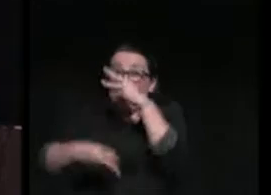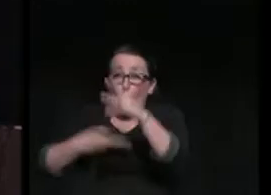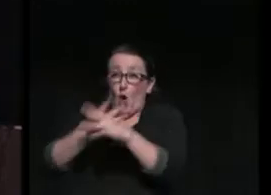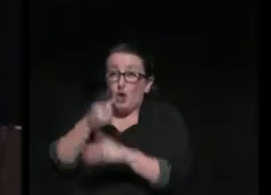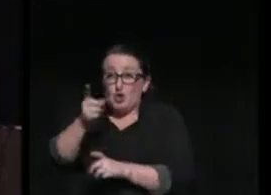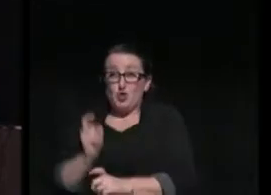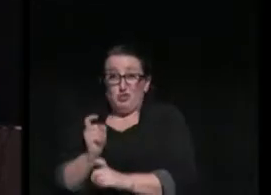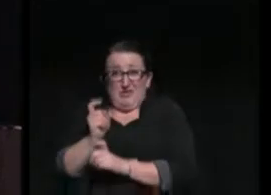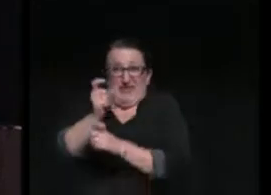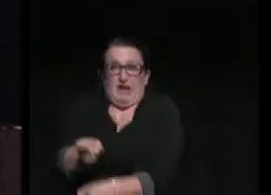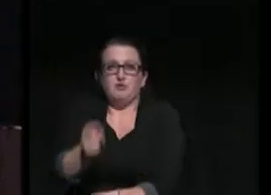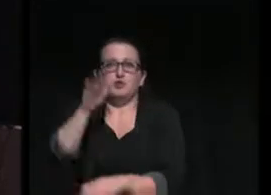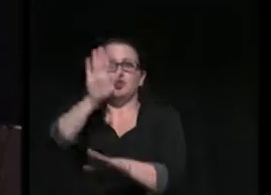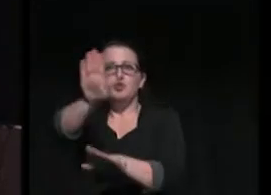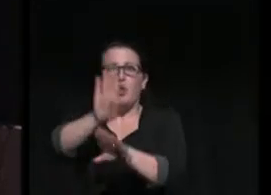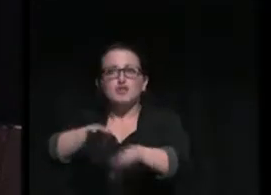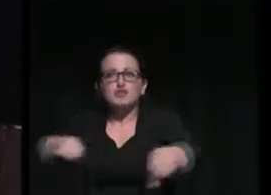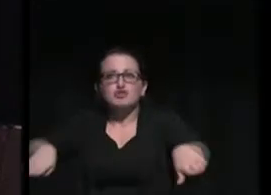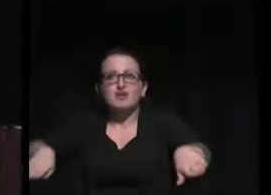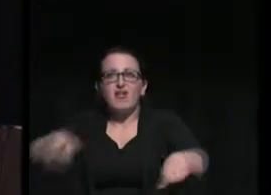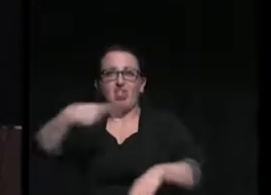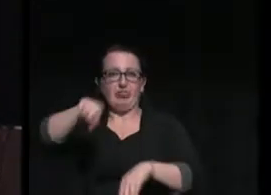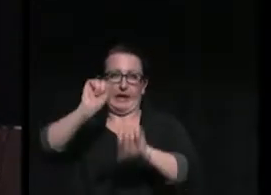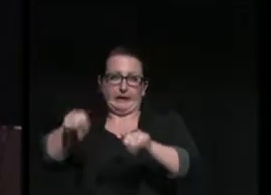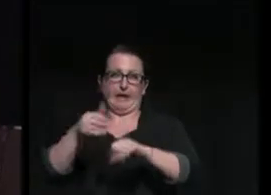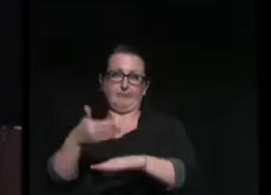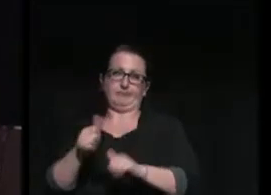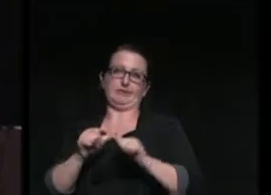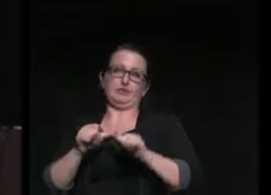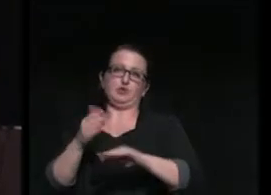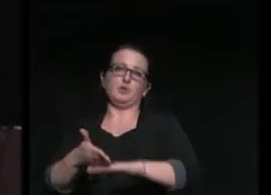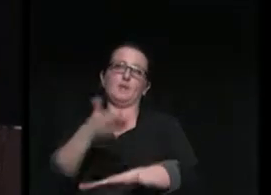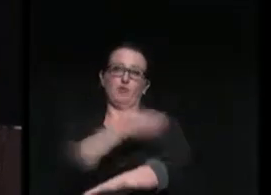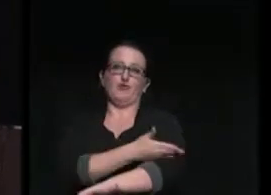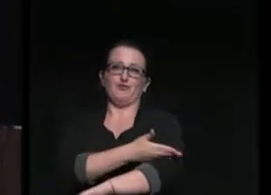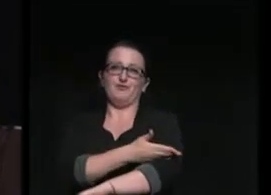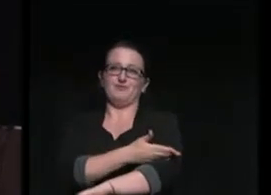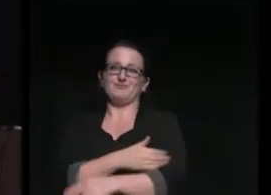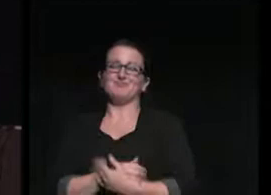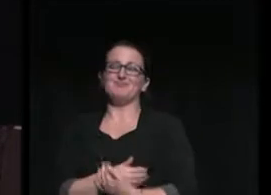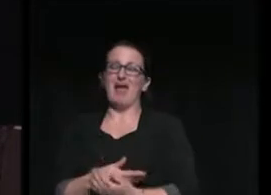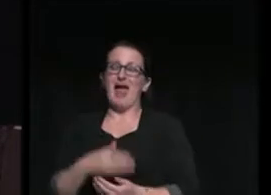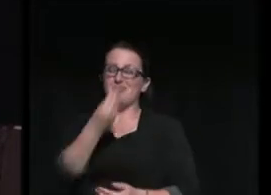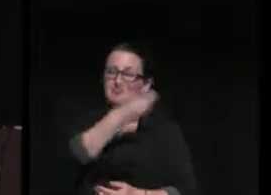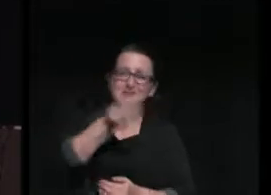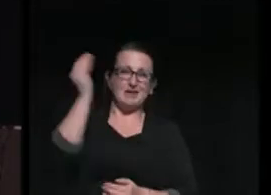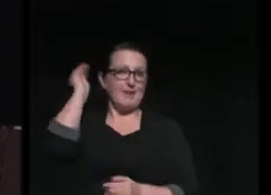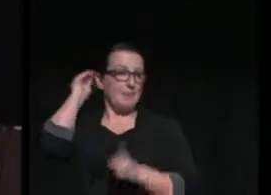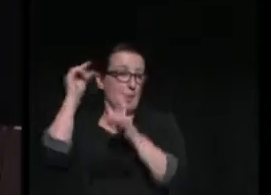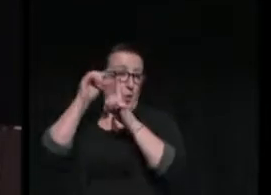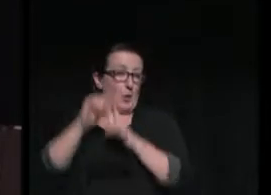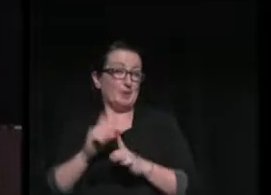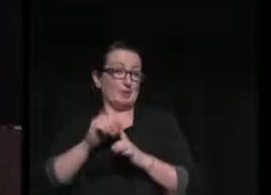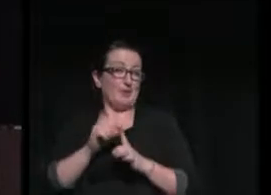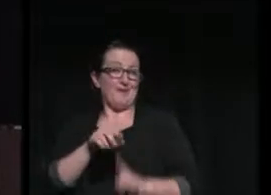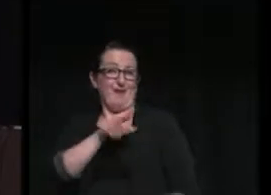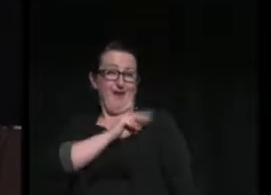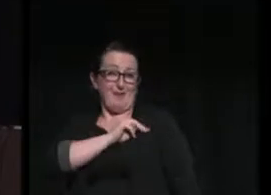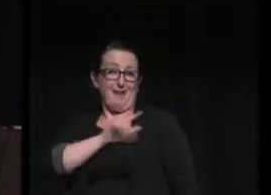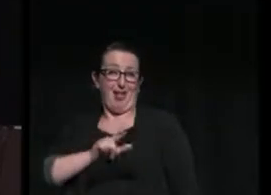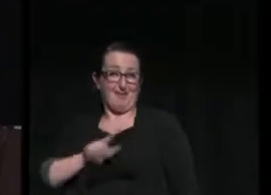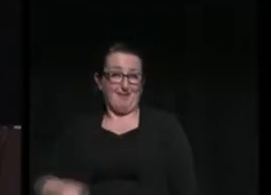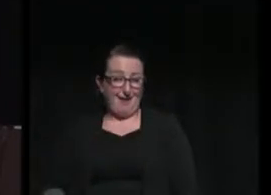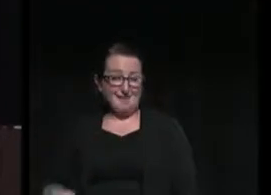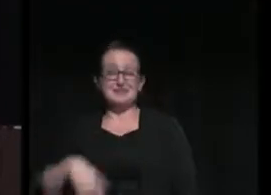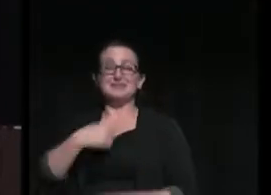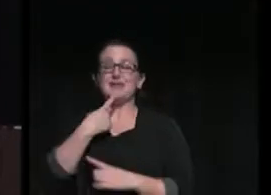is one that they may continue to improve upon. And heed the words of Reverend Dr. Martin Luther King, who said, and again I quote